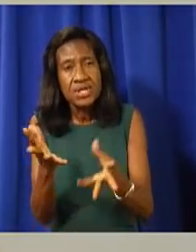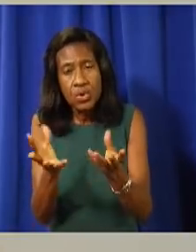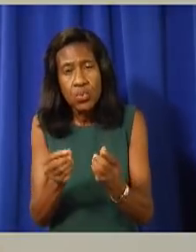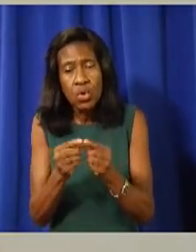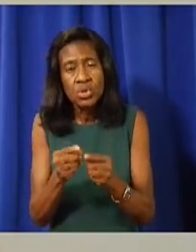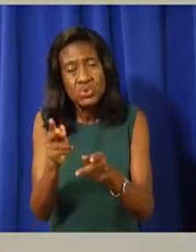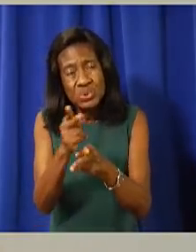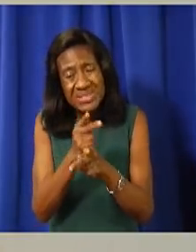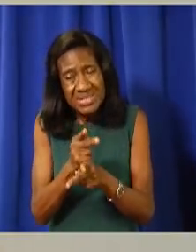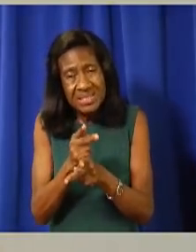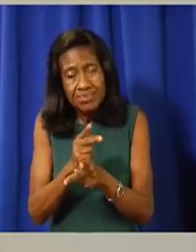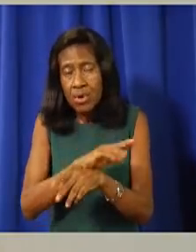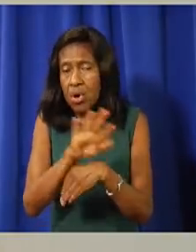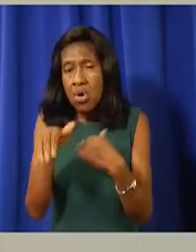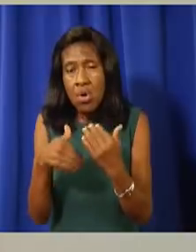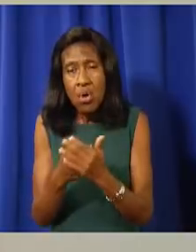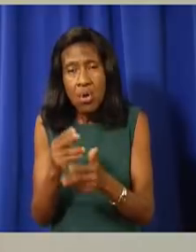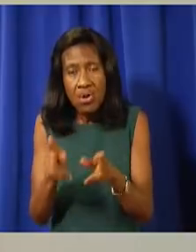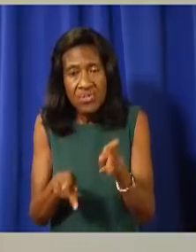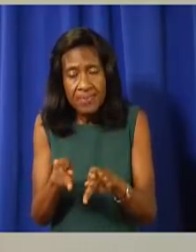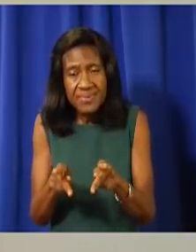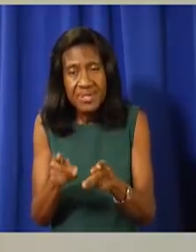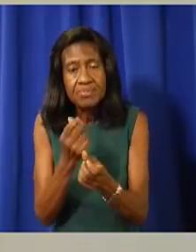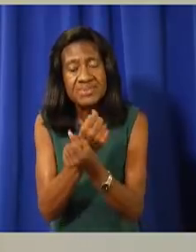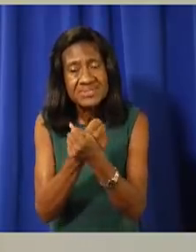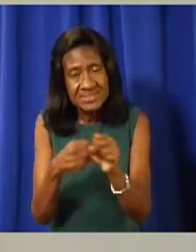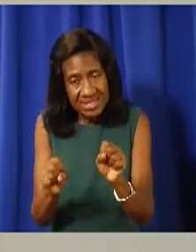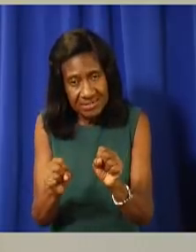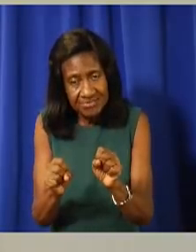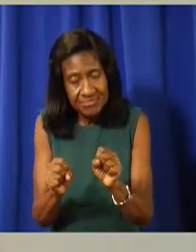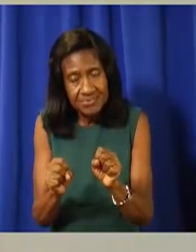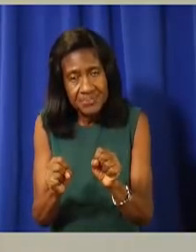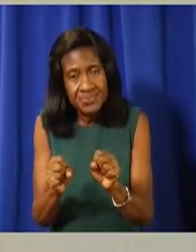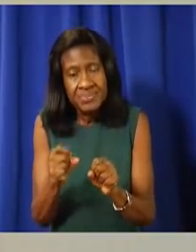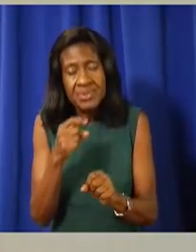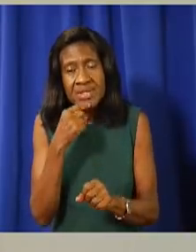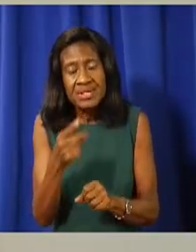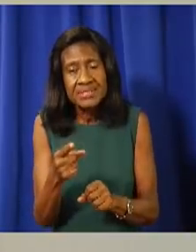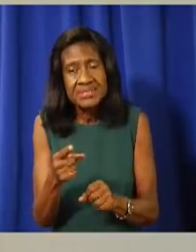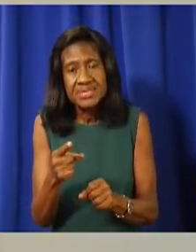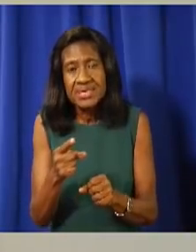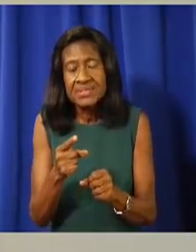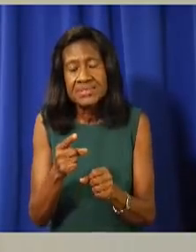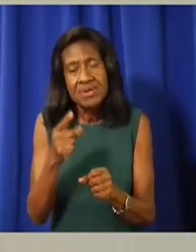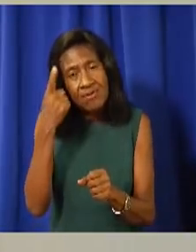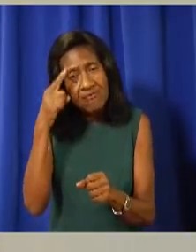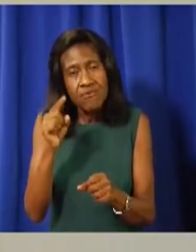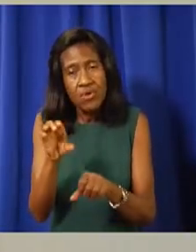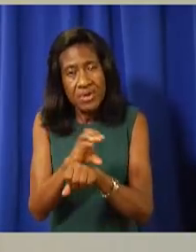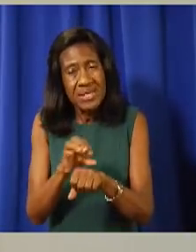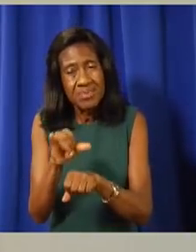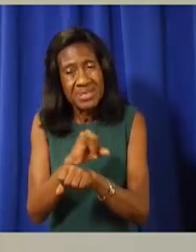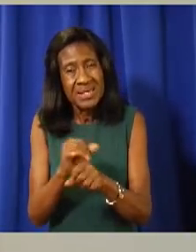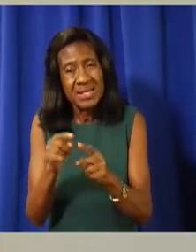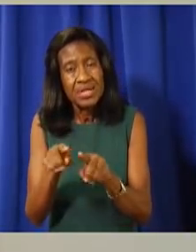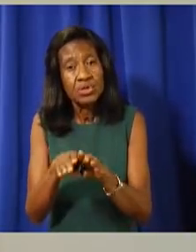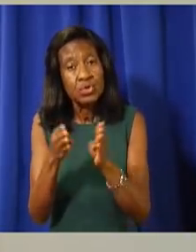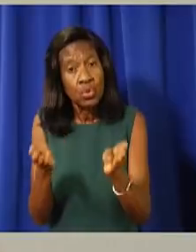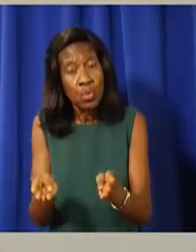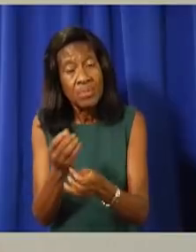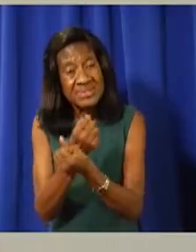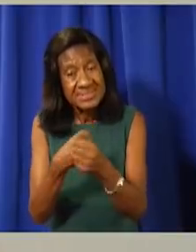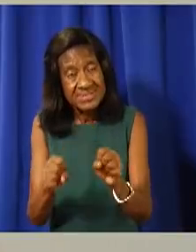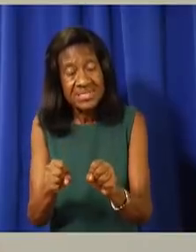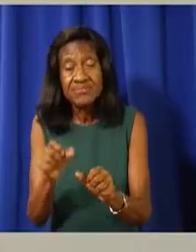Again, the safe reopening of the Cayman Islands requires everyone to do their part. The